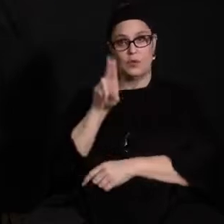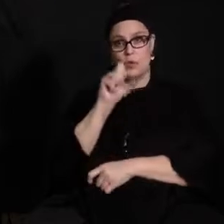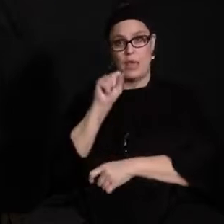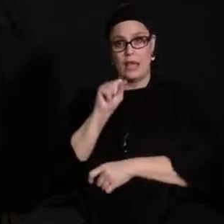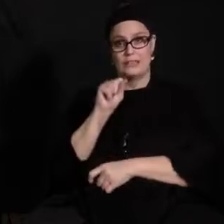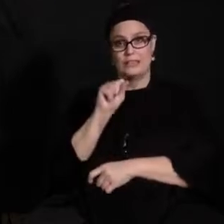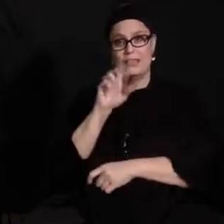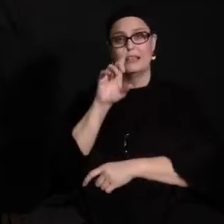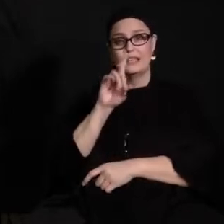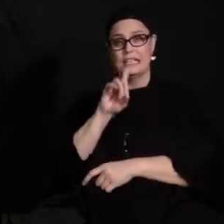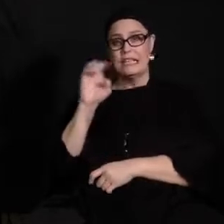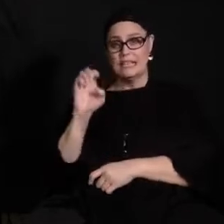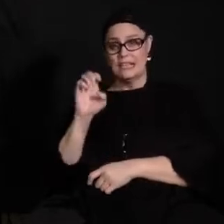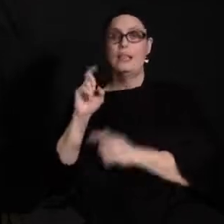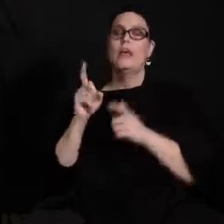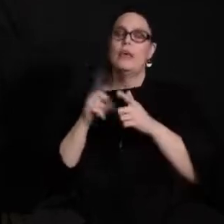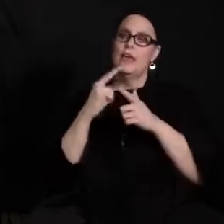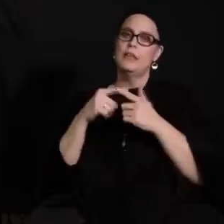there may be a change.